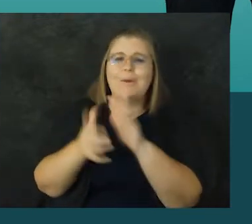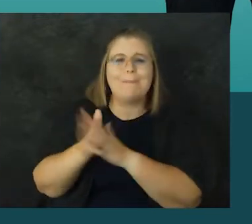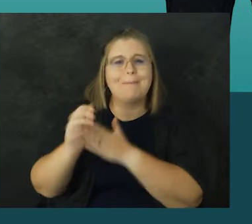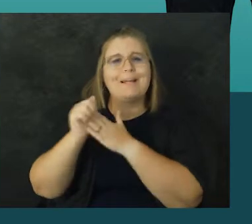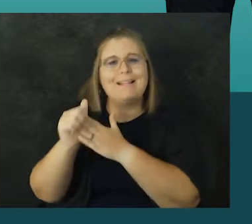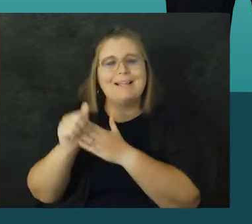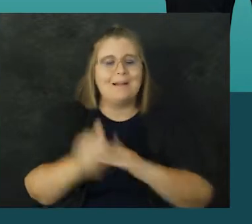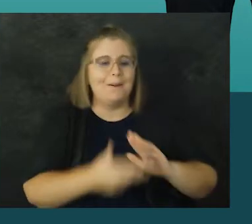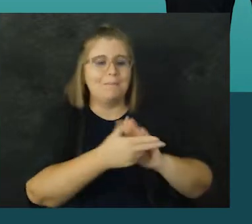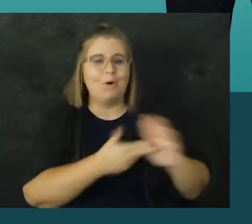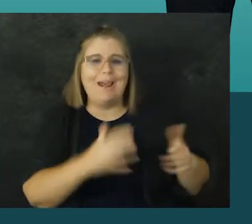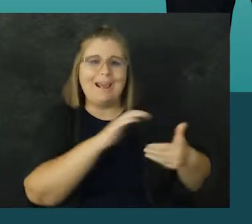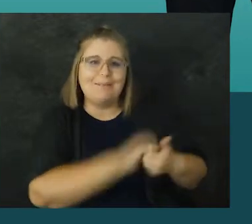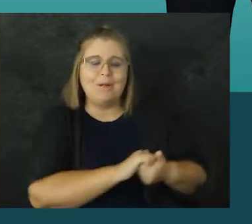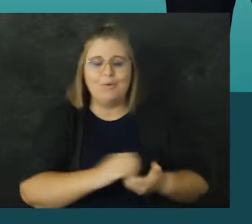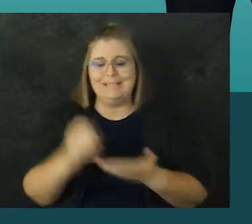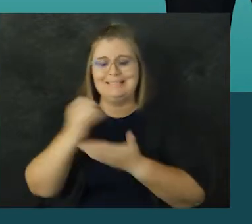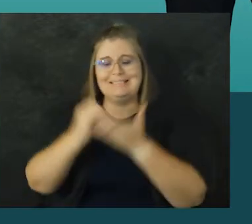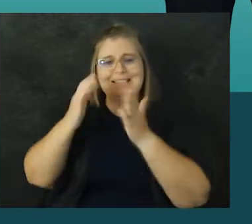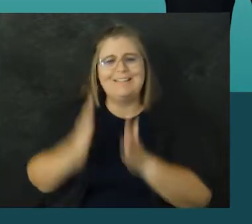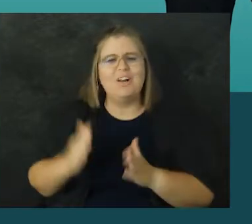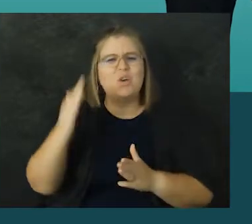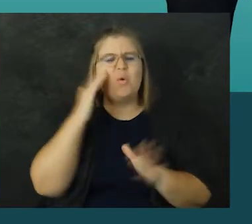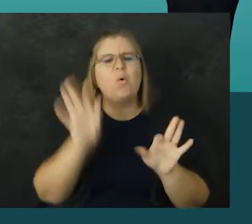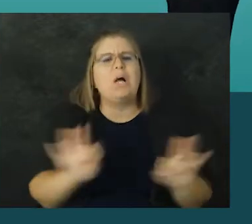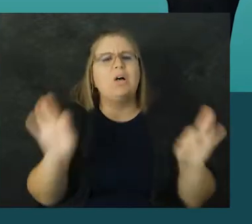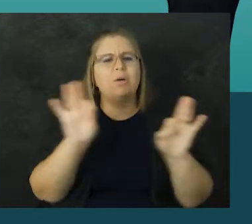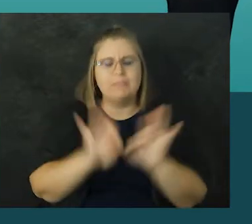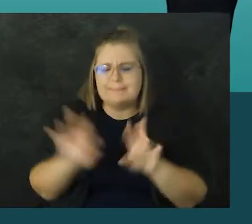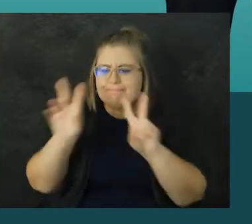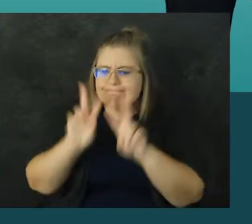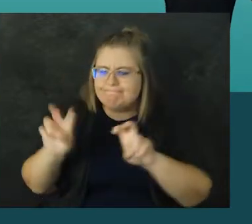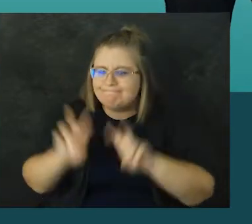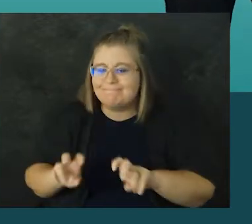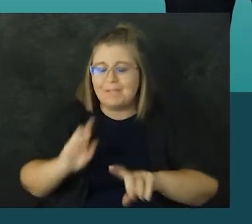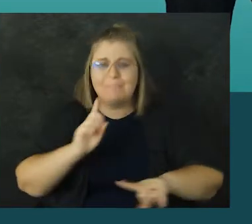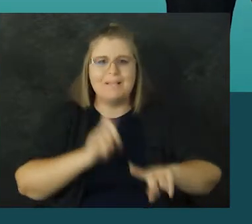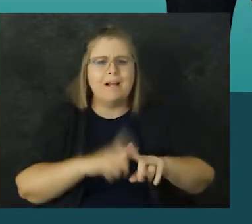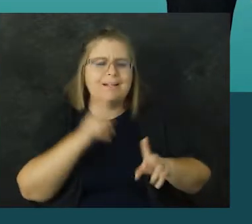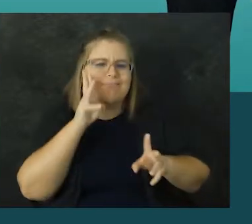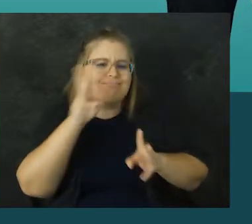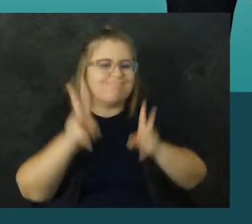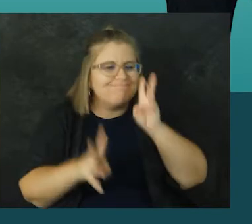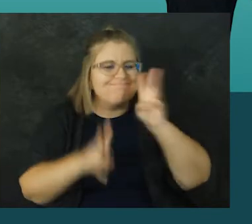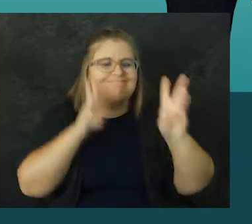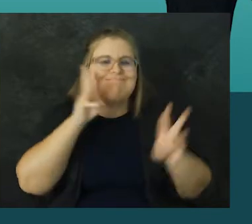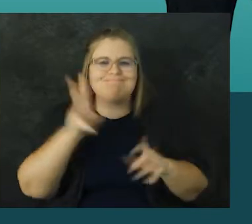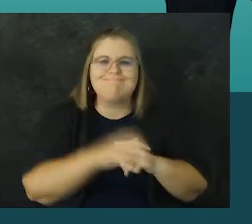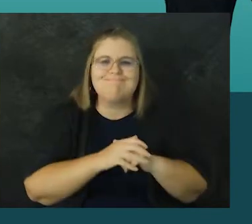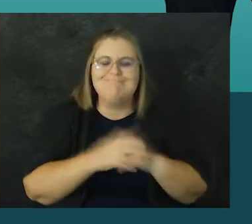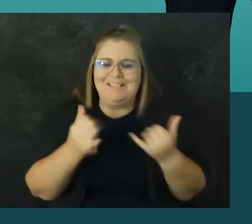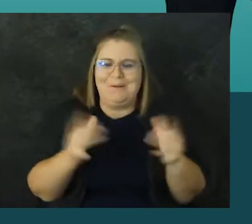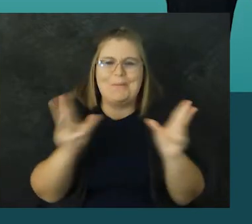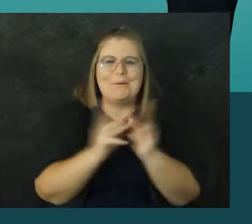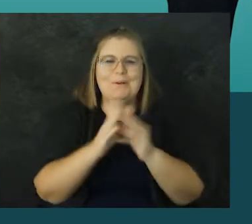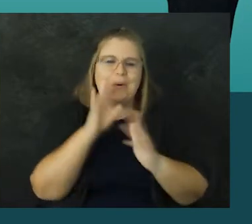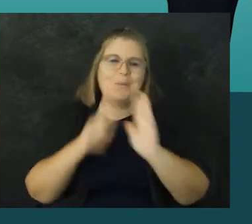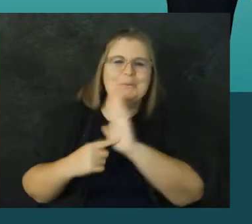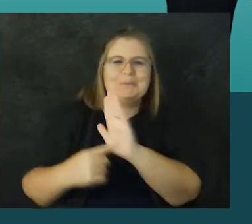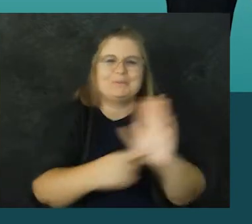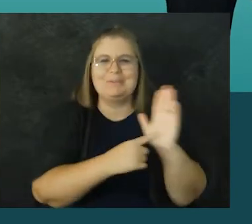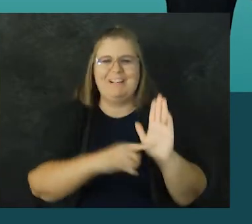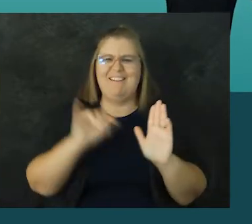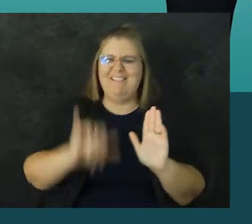aspiring leaders, to brand partners, to designers that know the importance of being analytical as well as